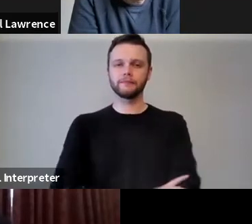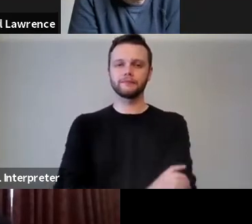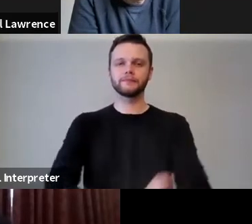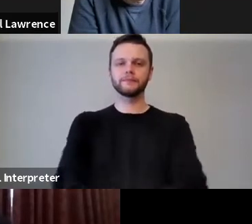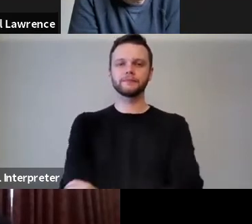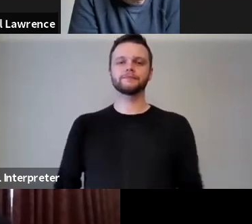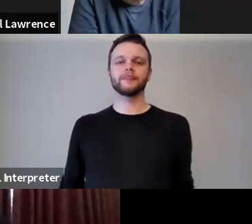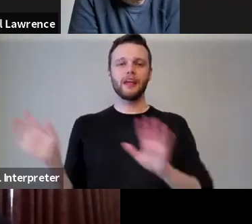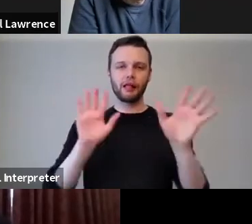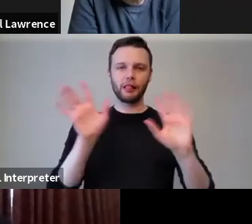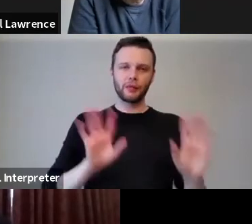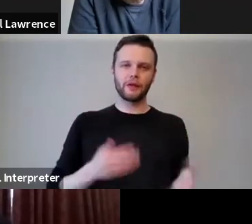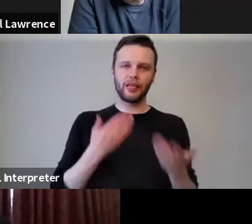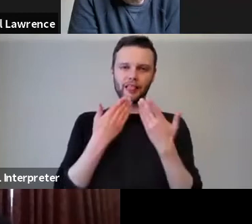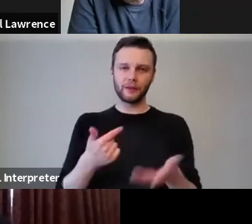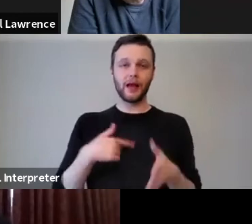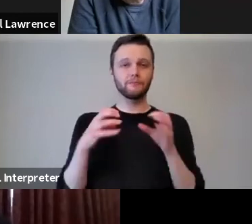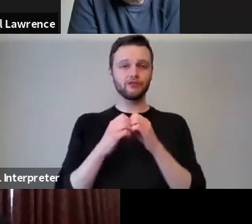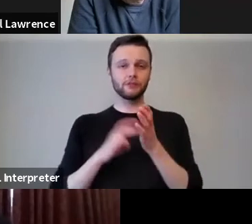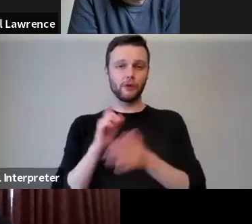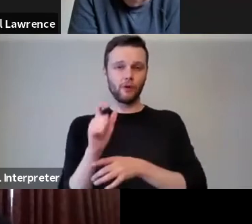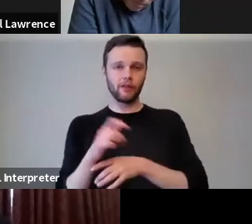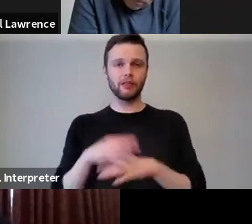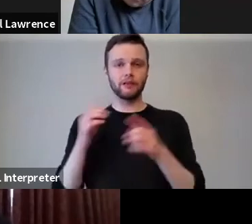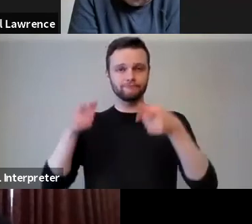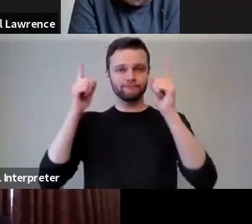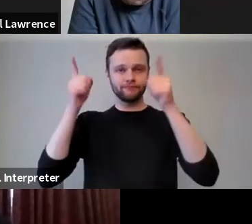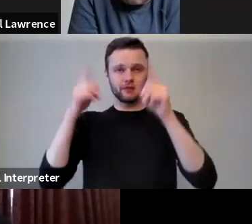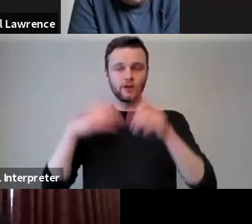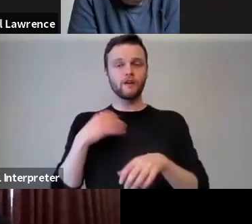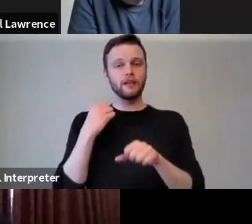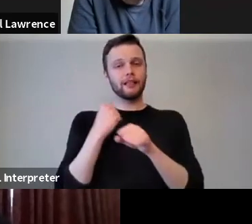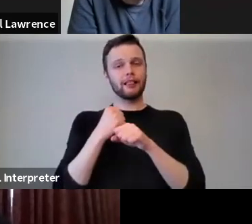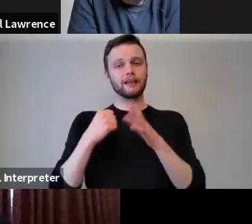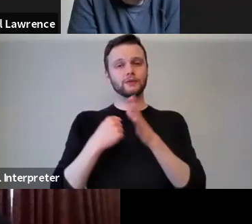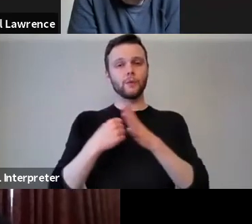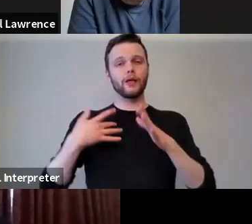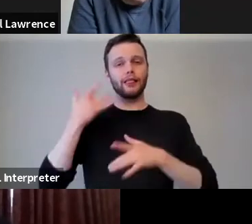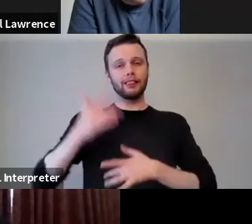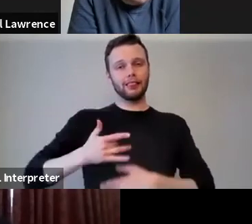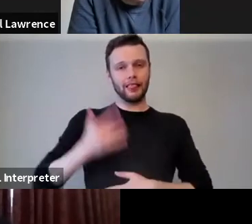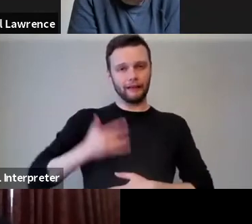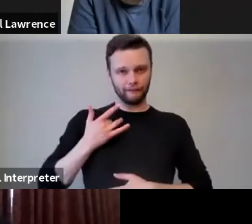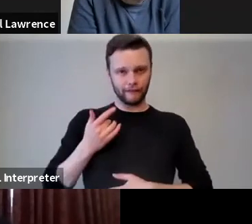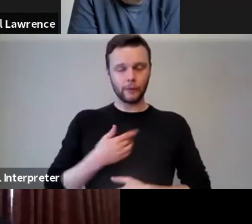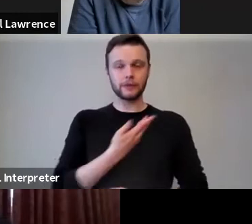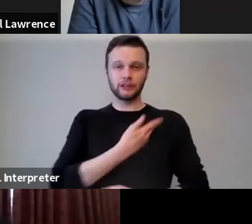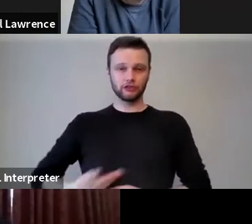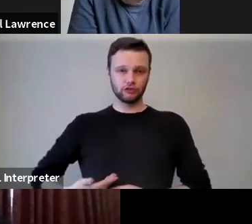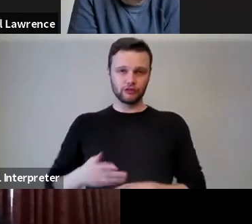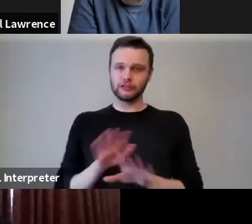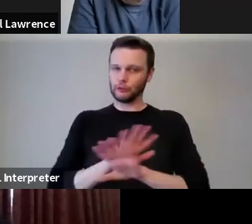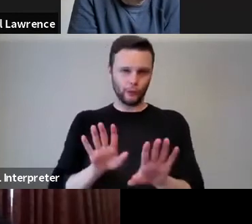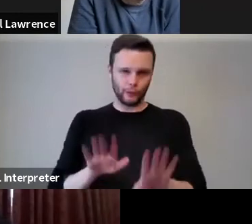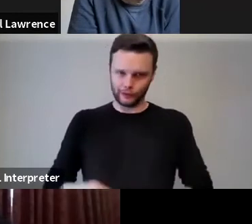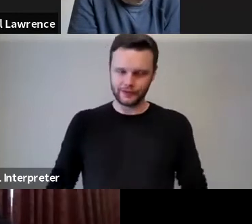Hello, thank you. I'm Bridget McConnell, the Chief Executive of Glasgow Life which is not an insurance company even though it sounds like one.